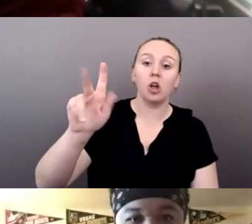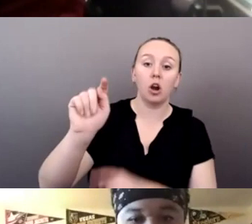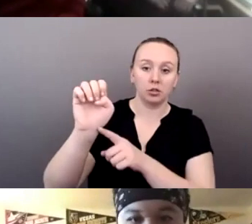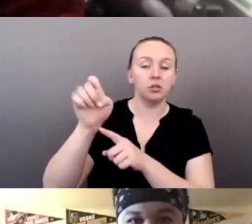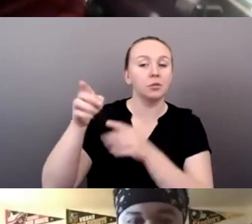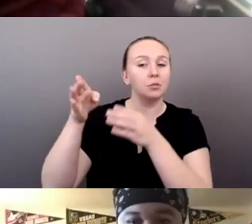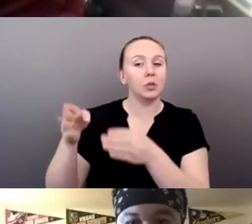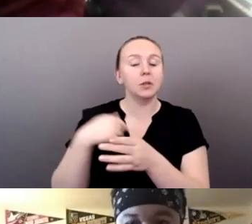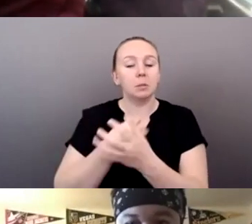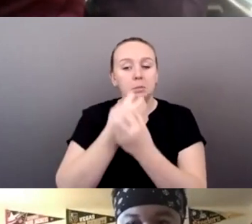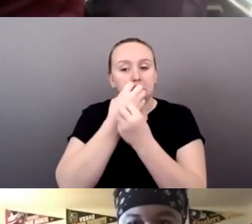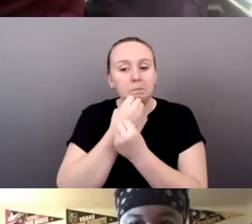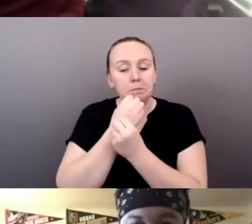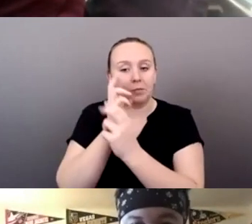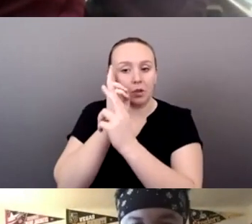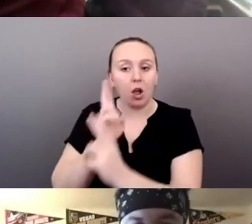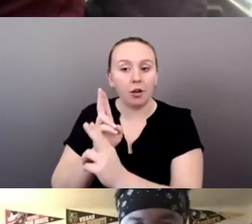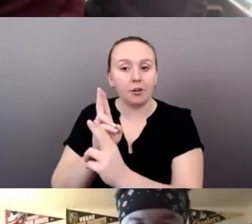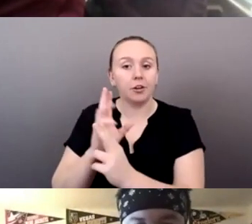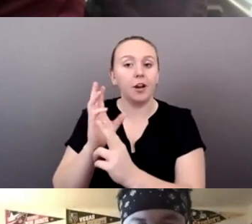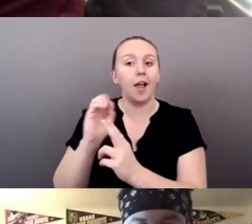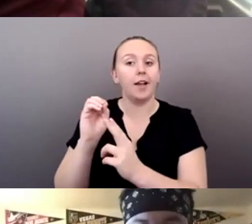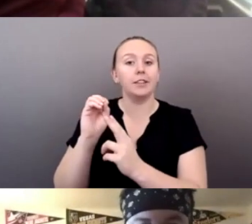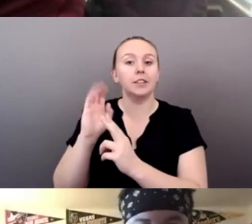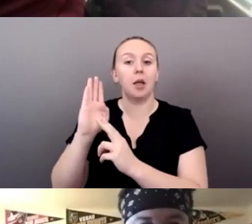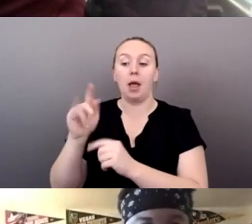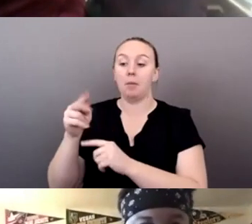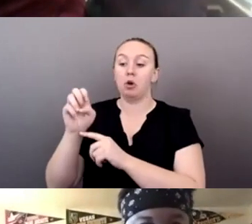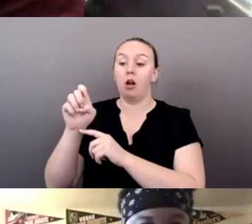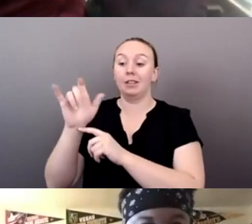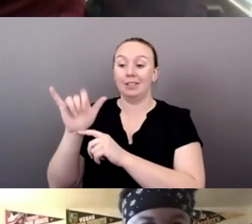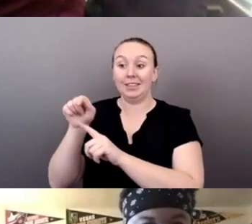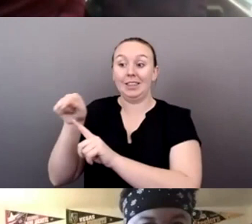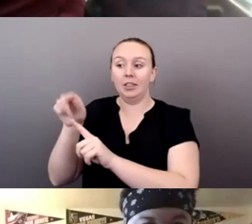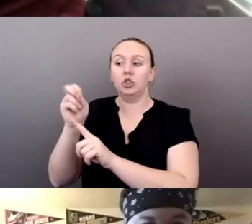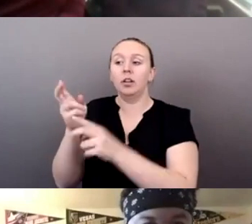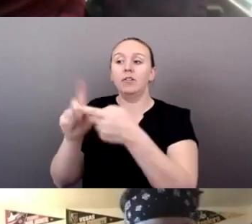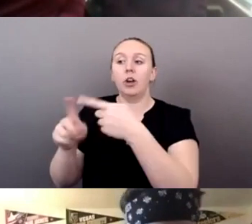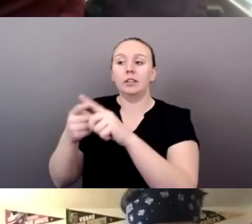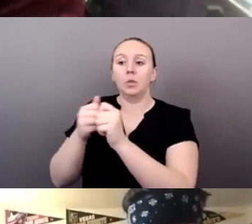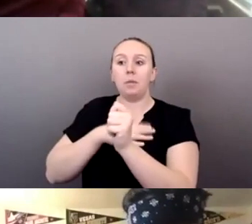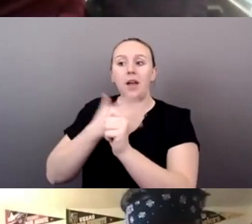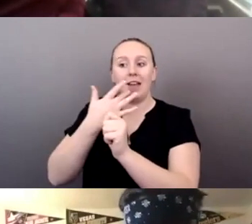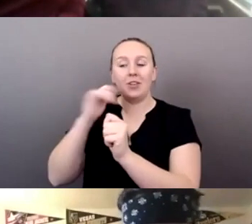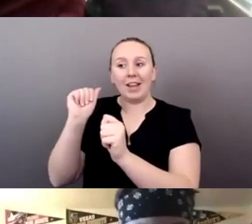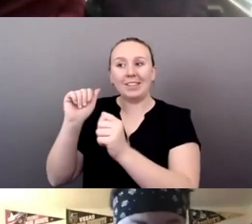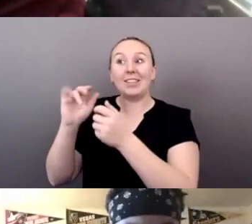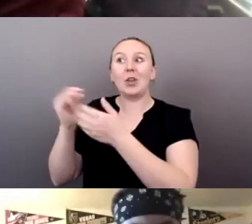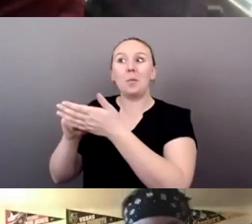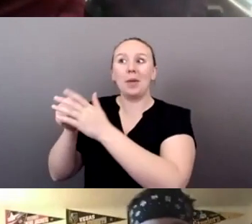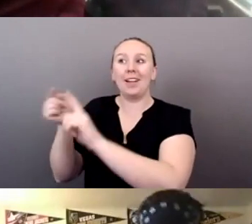honor. And, uh, by proxy, she's friends with my favorite auntie. So now Bernie is also my favorite auntie. And, um,